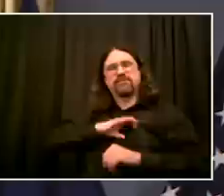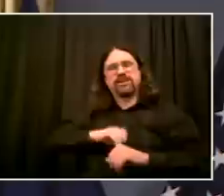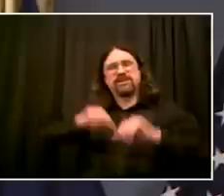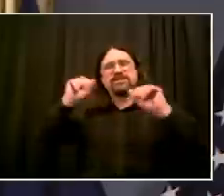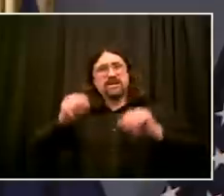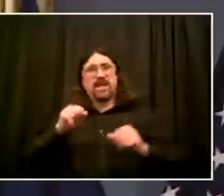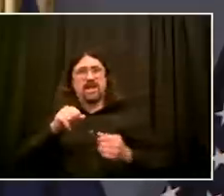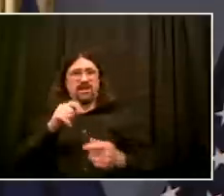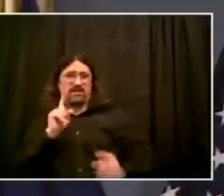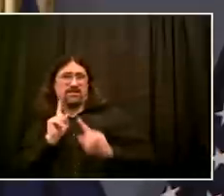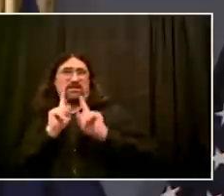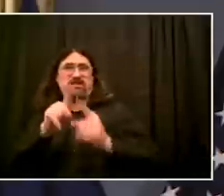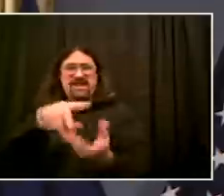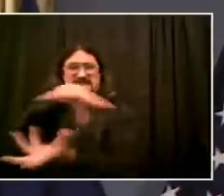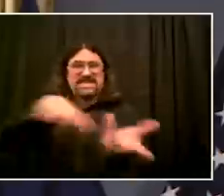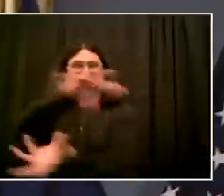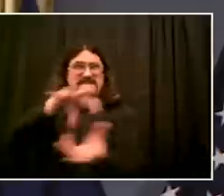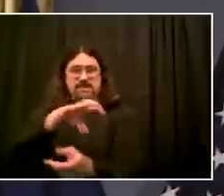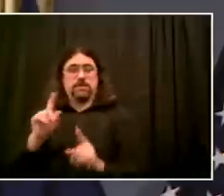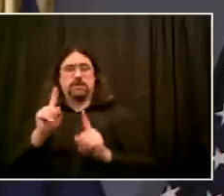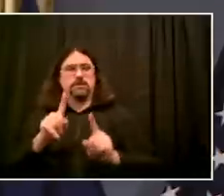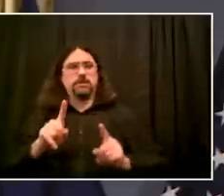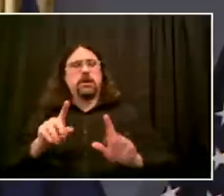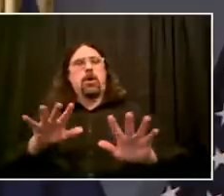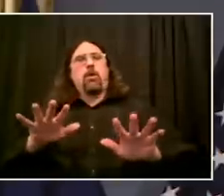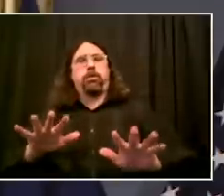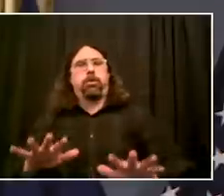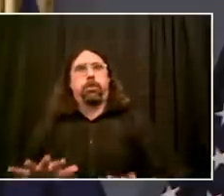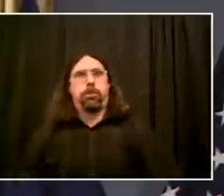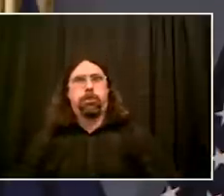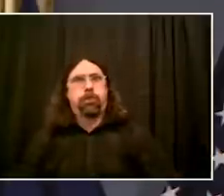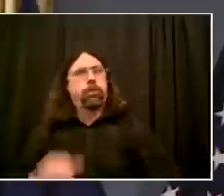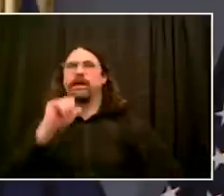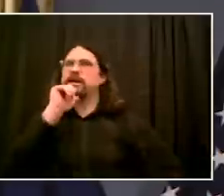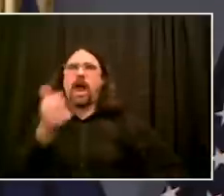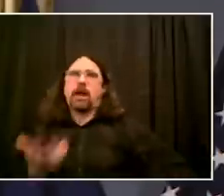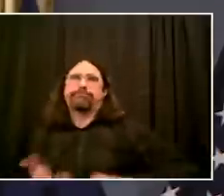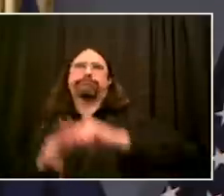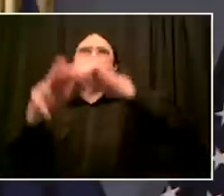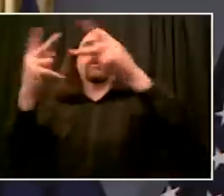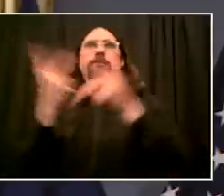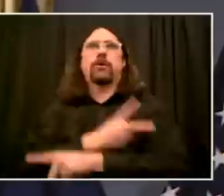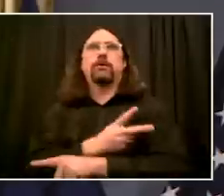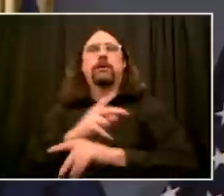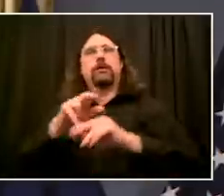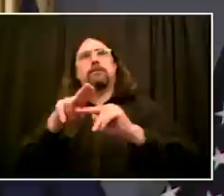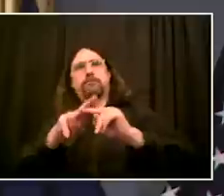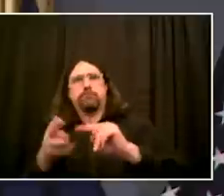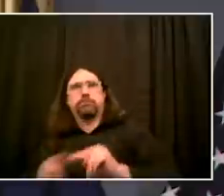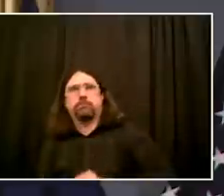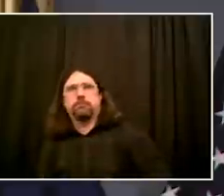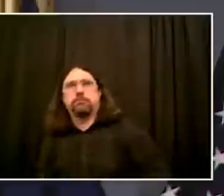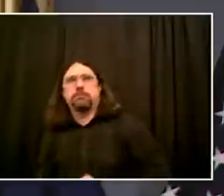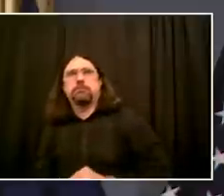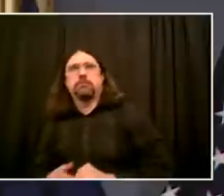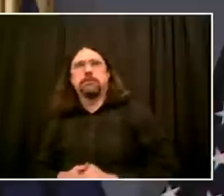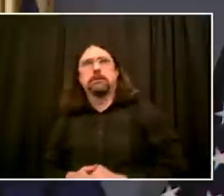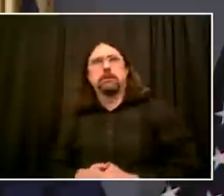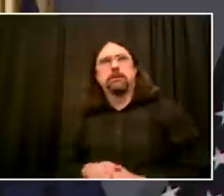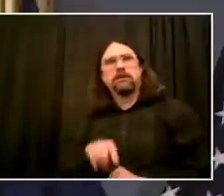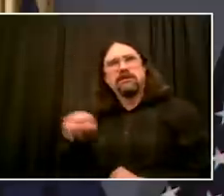the best from each other. And you've seen officers all over the country. This is important, not just Detective Freeland. But